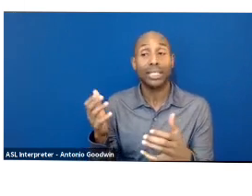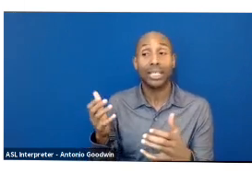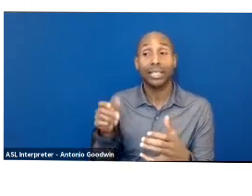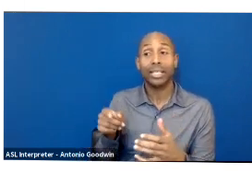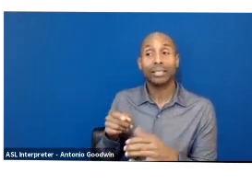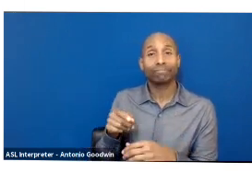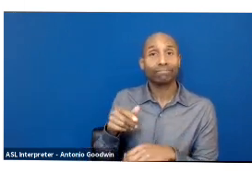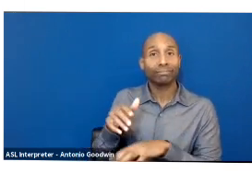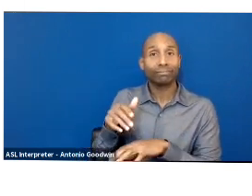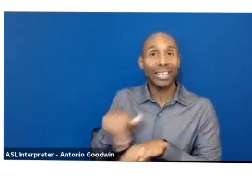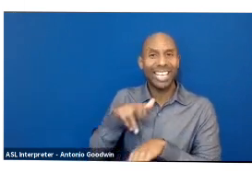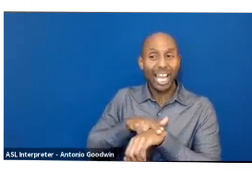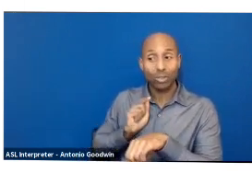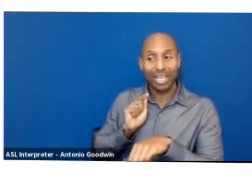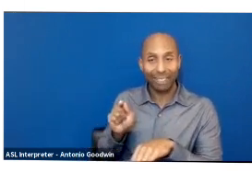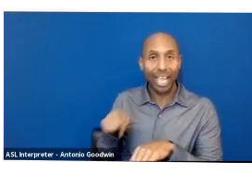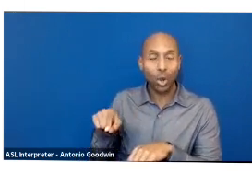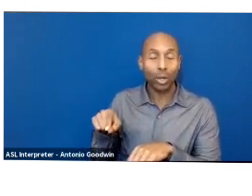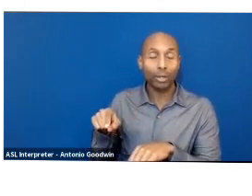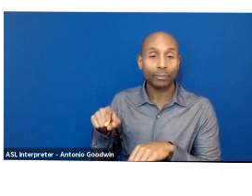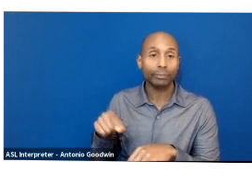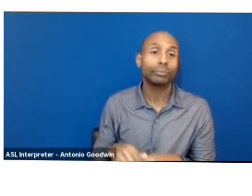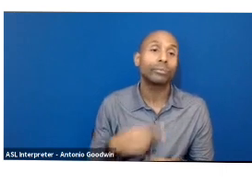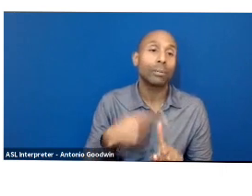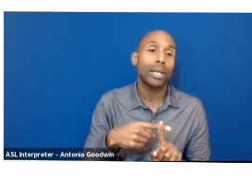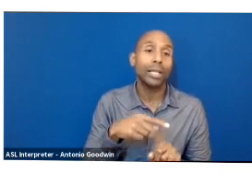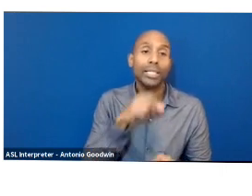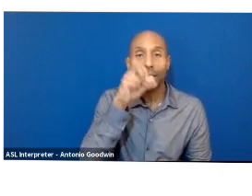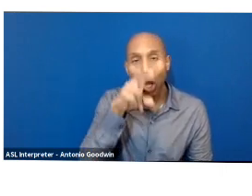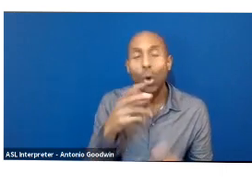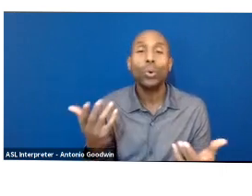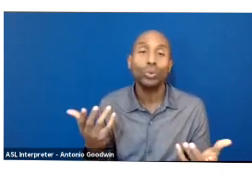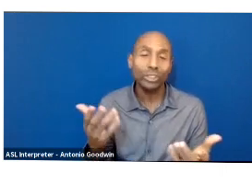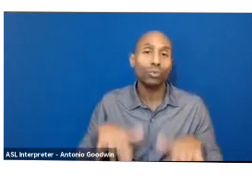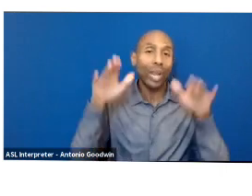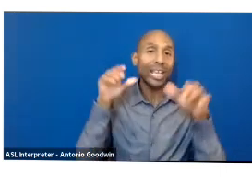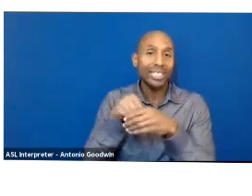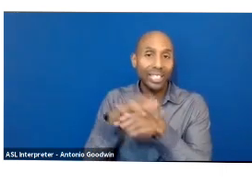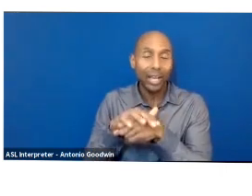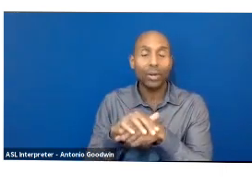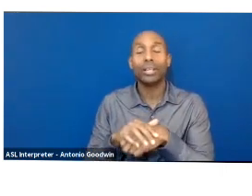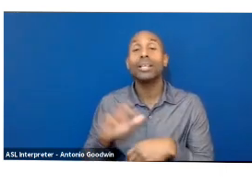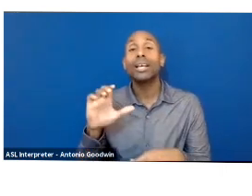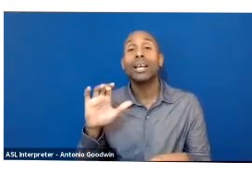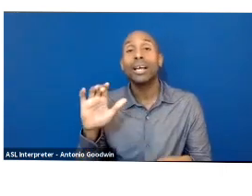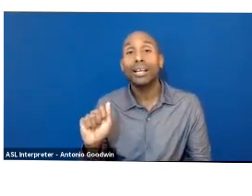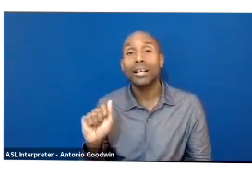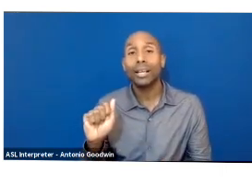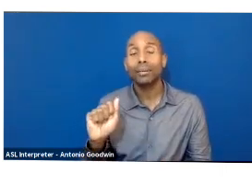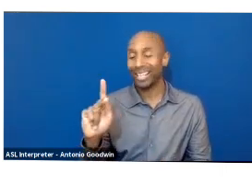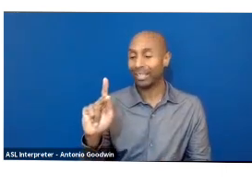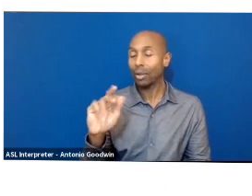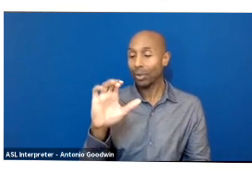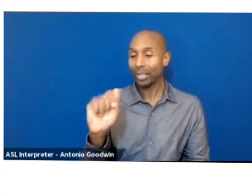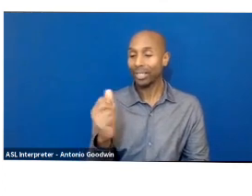mountain goats were raised in the colder parts of the region like Kashmir, Ladakh, and the Himalayas. And Pashmina was